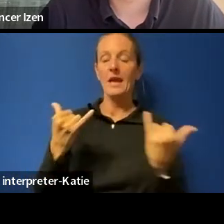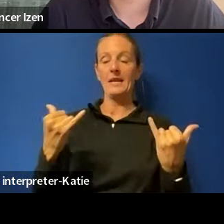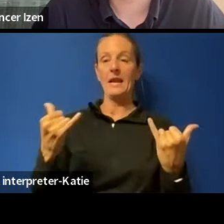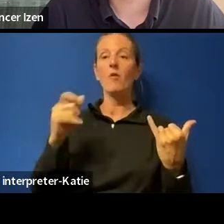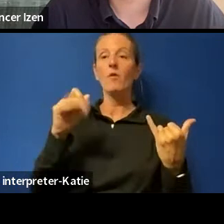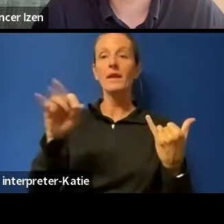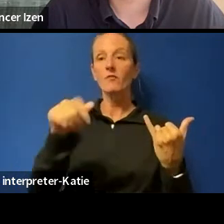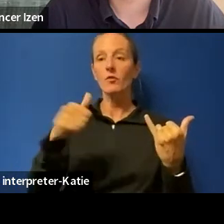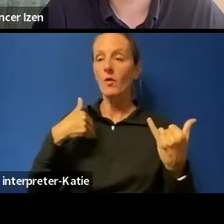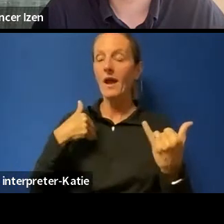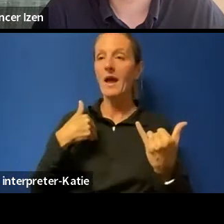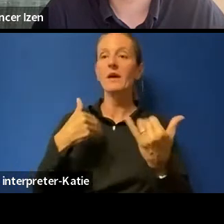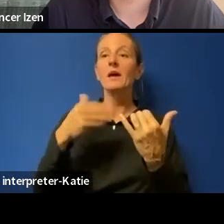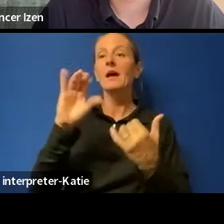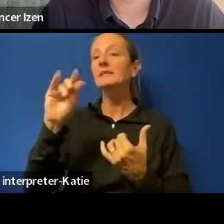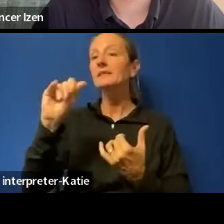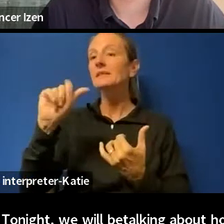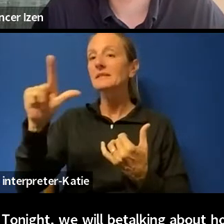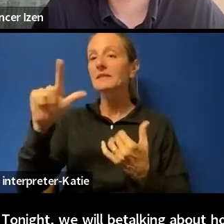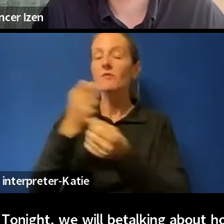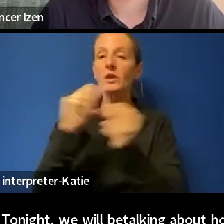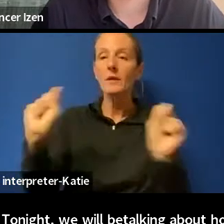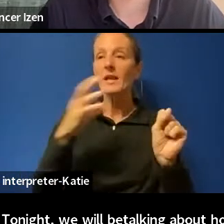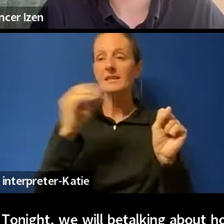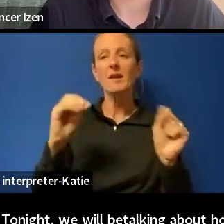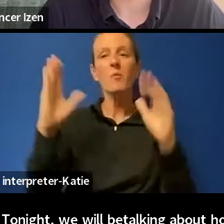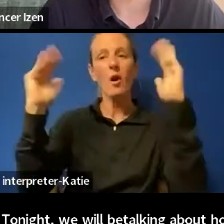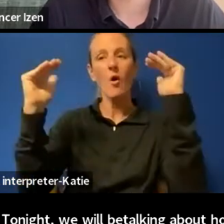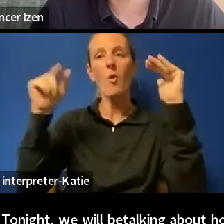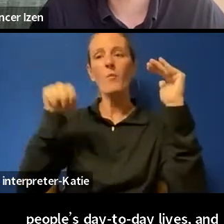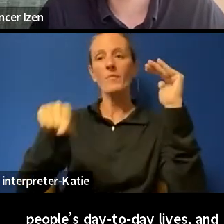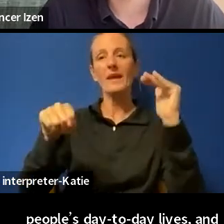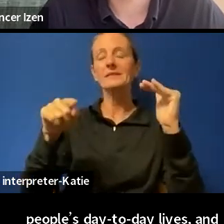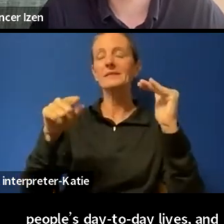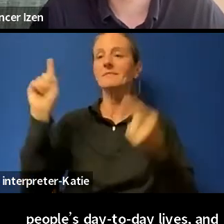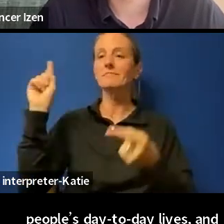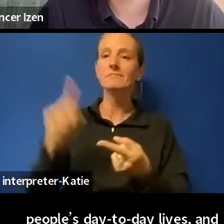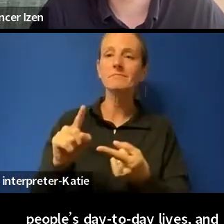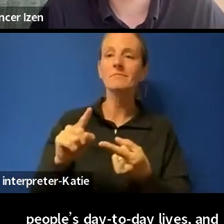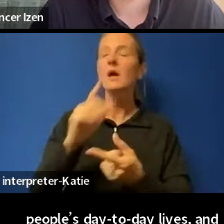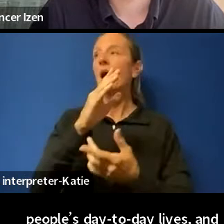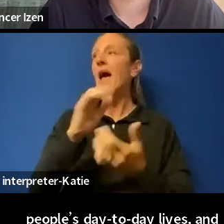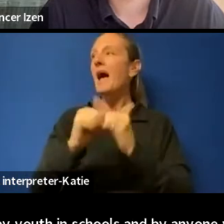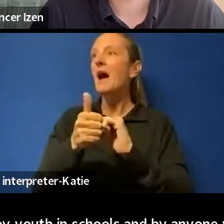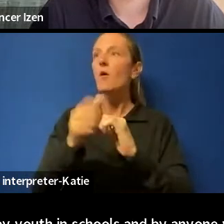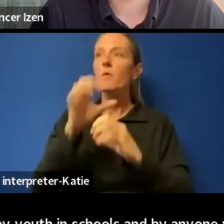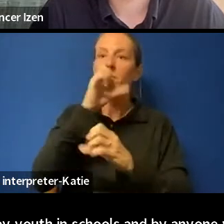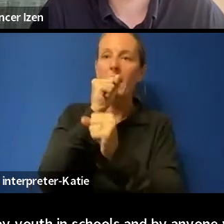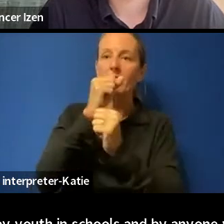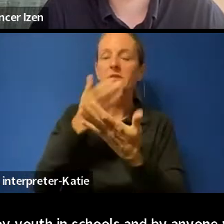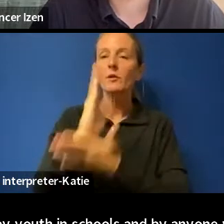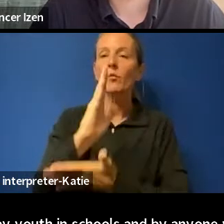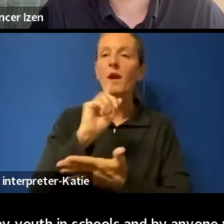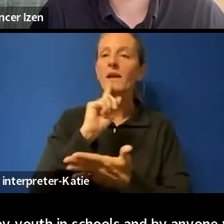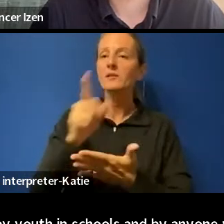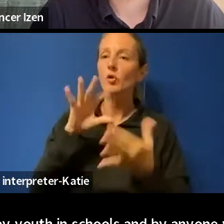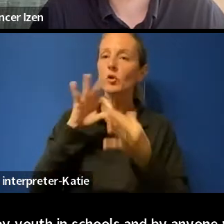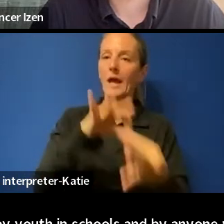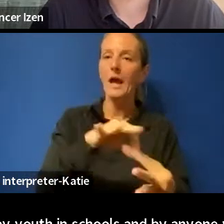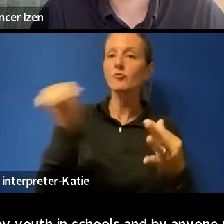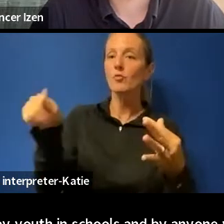and we hope that this evening begins to illuminate some of the ways in which privacy rights are tied to other social justice issues.